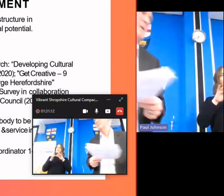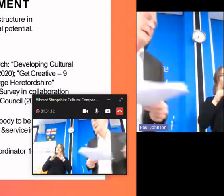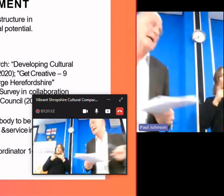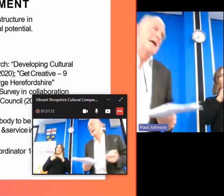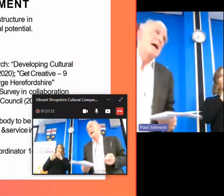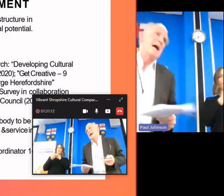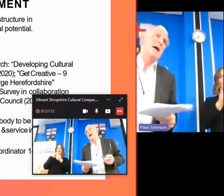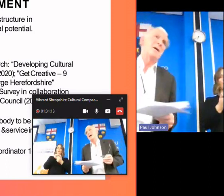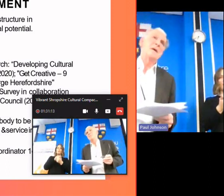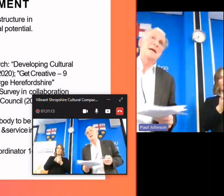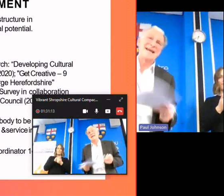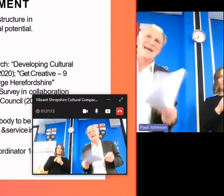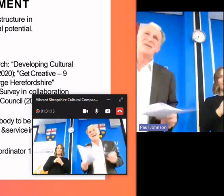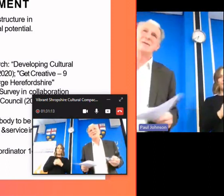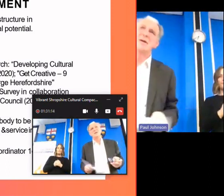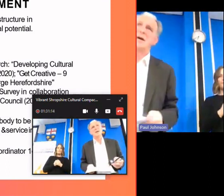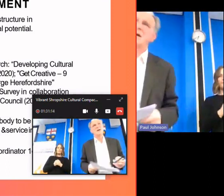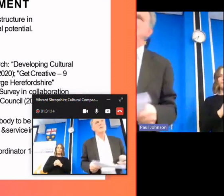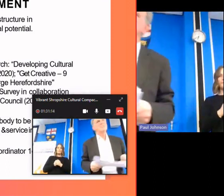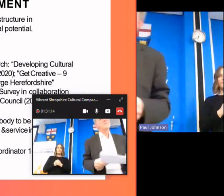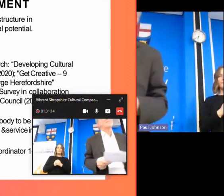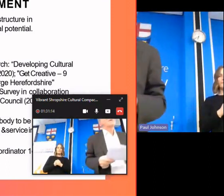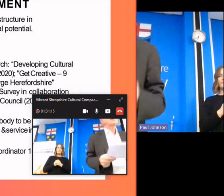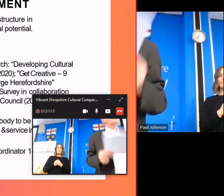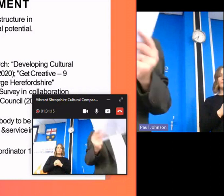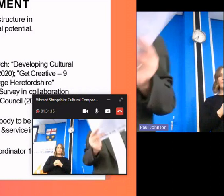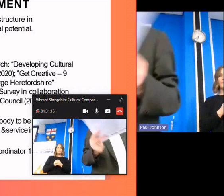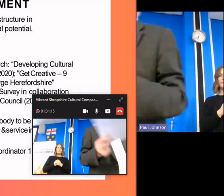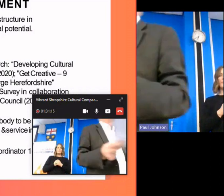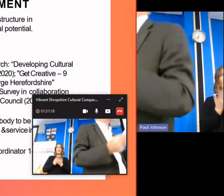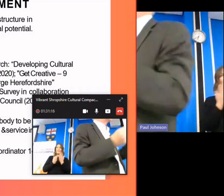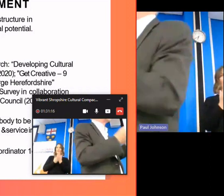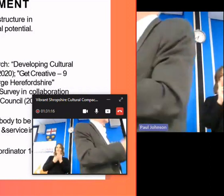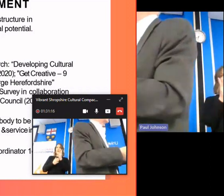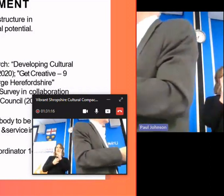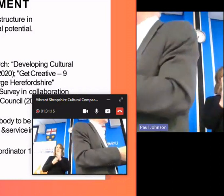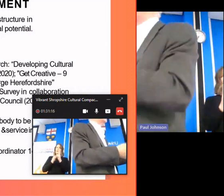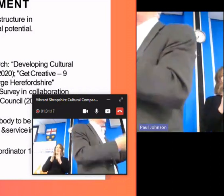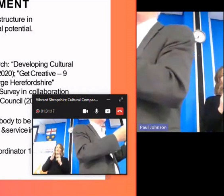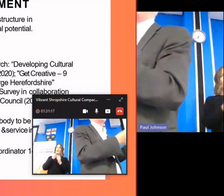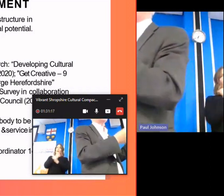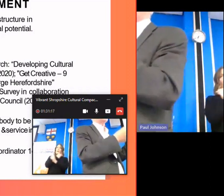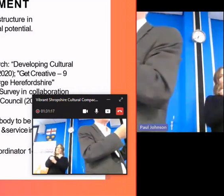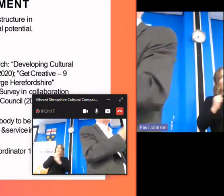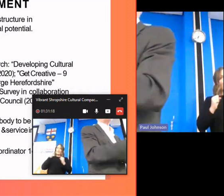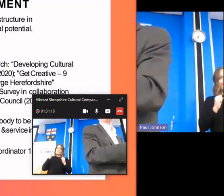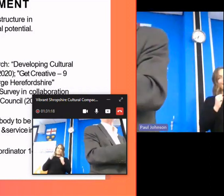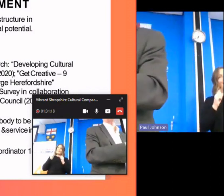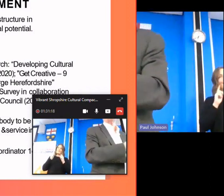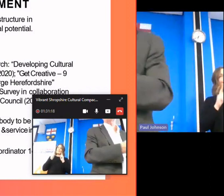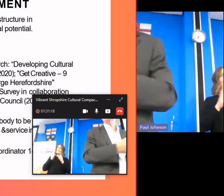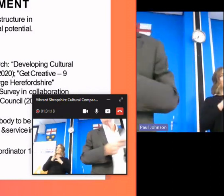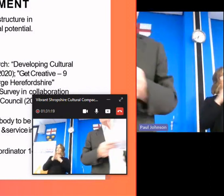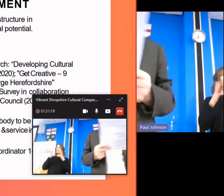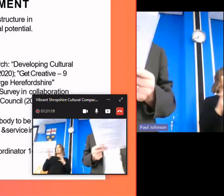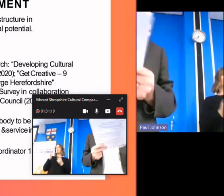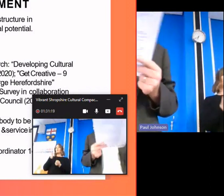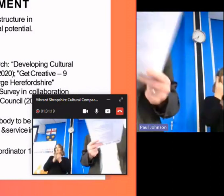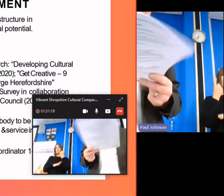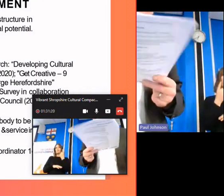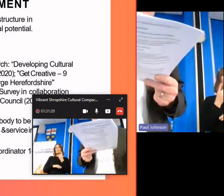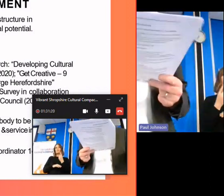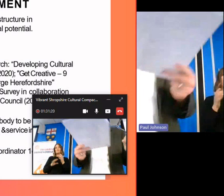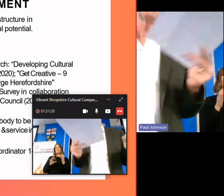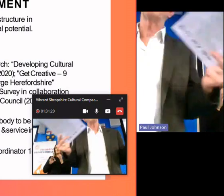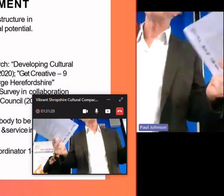partnership um again um officially capacity is is a huge issue uh